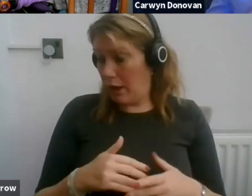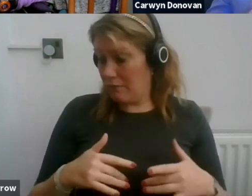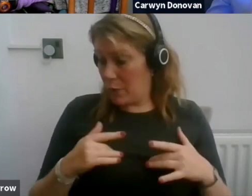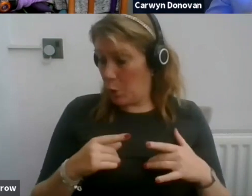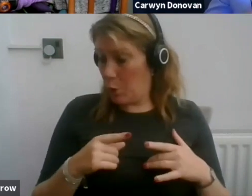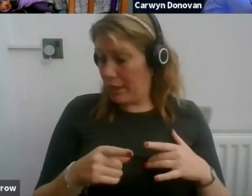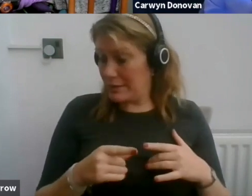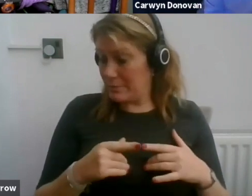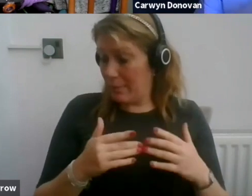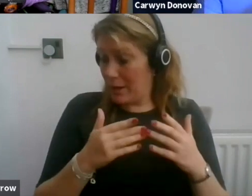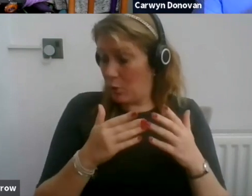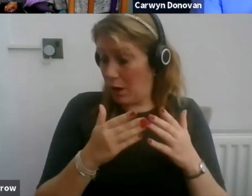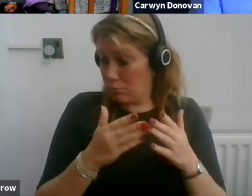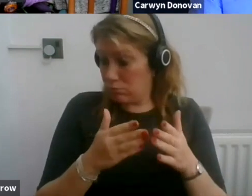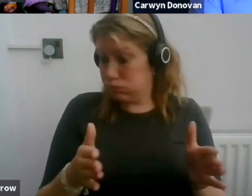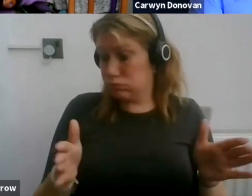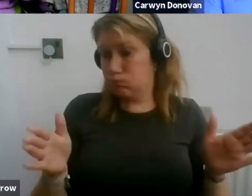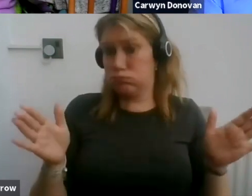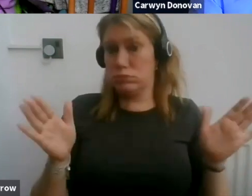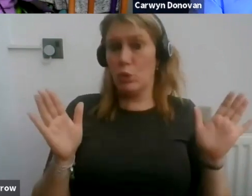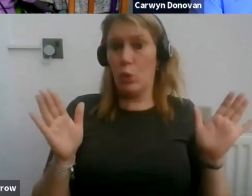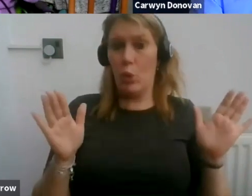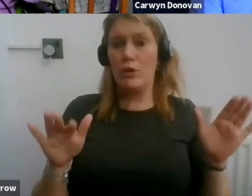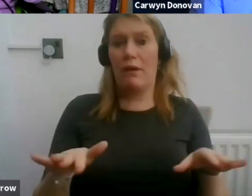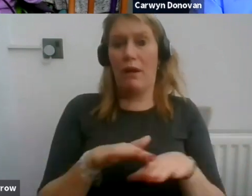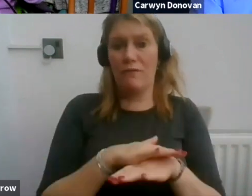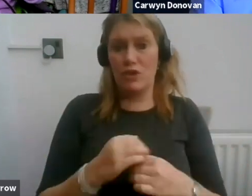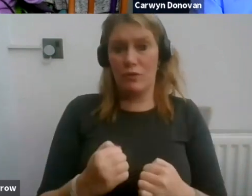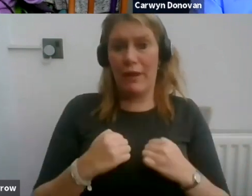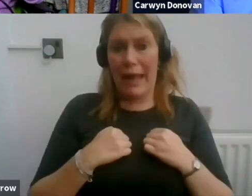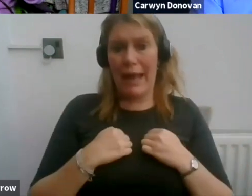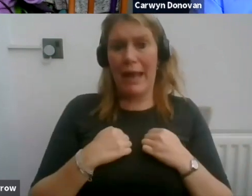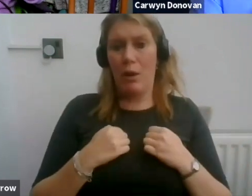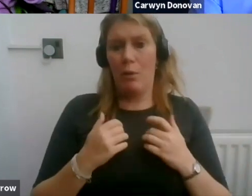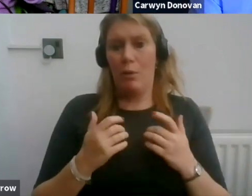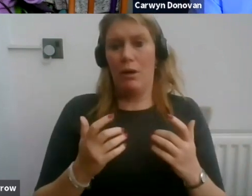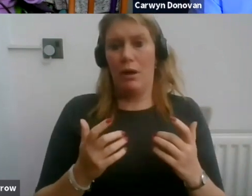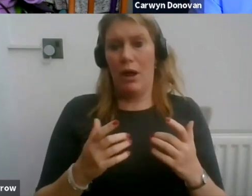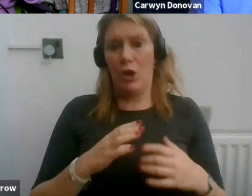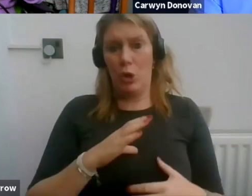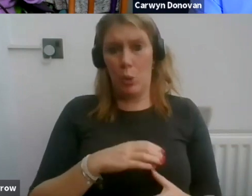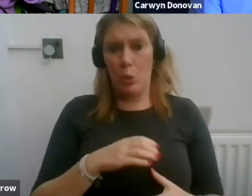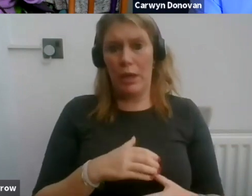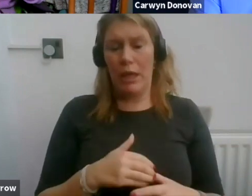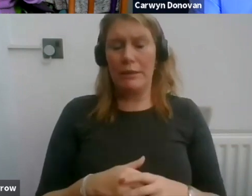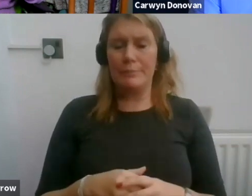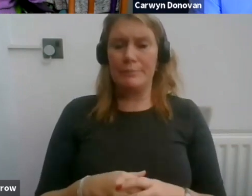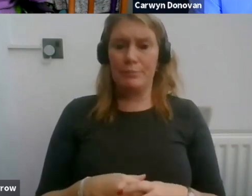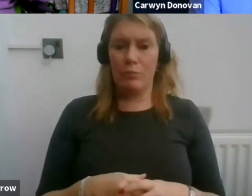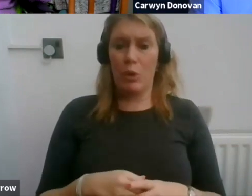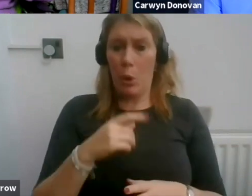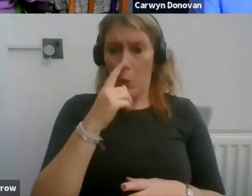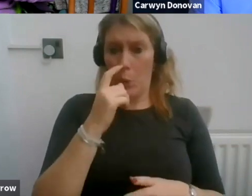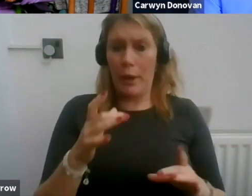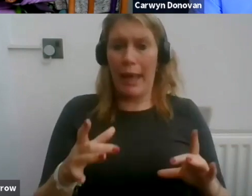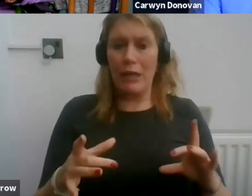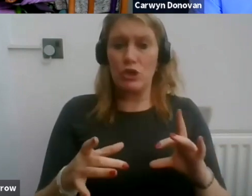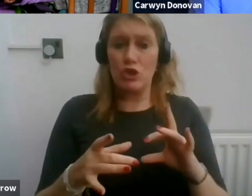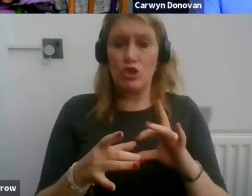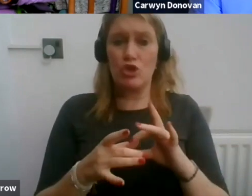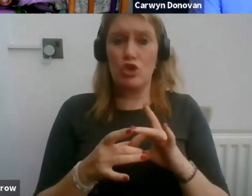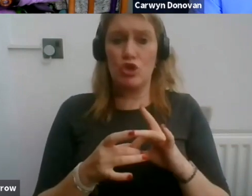broad covering of what we do. You can join up. We do have